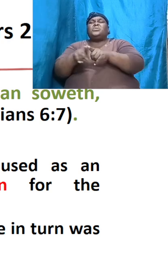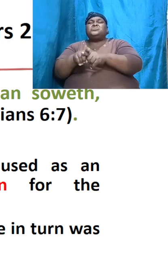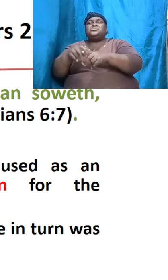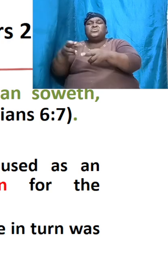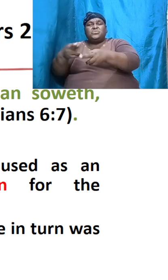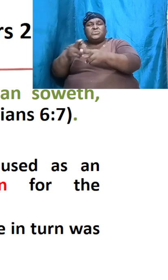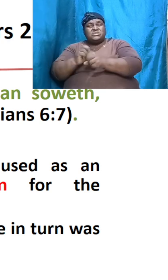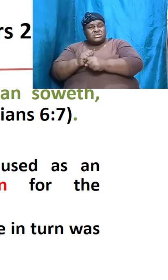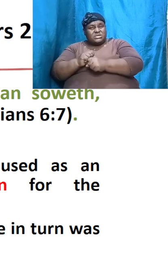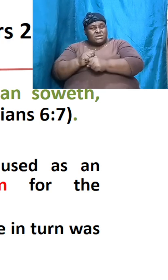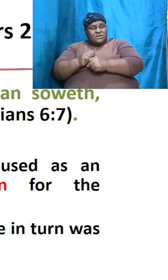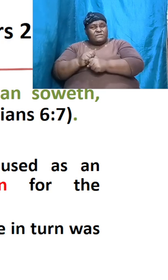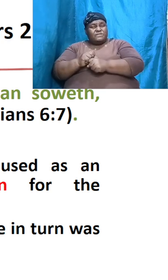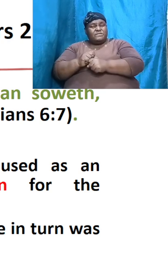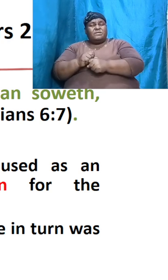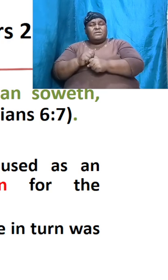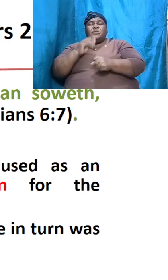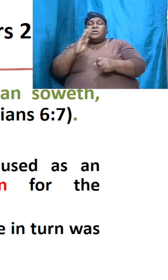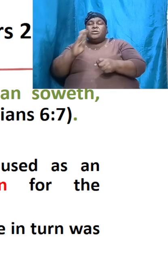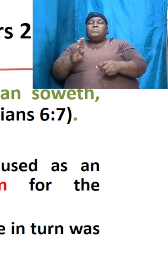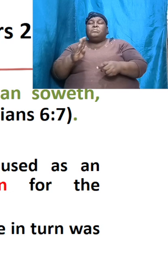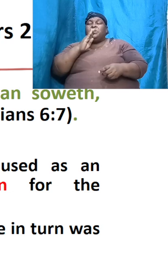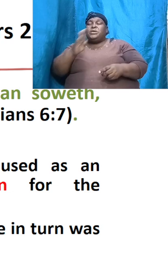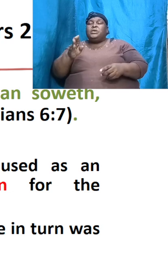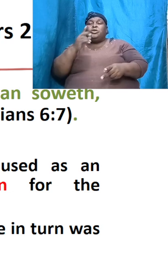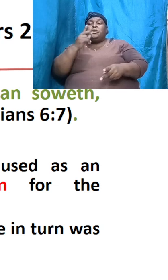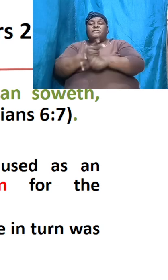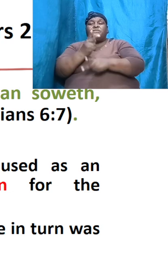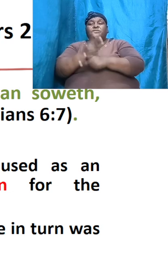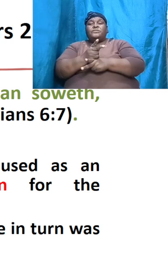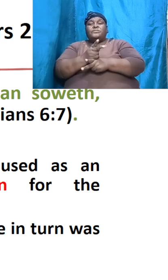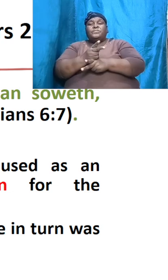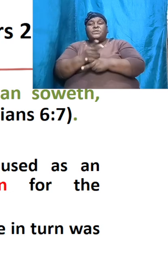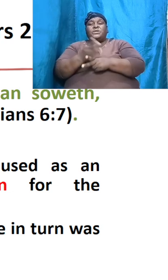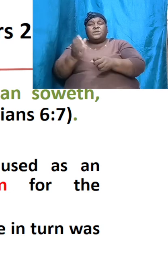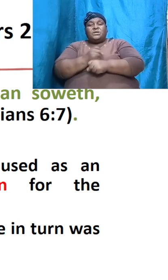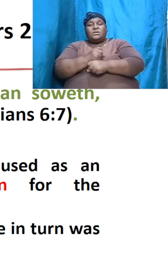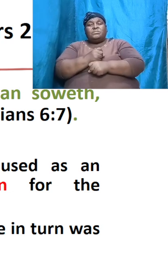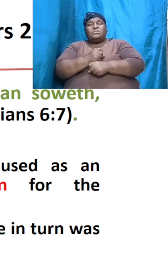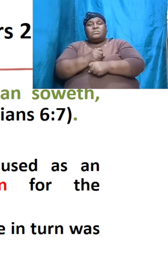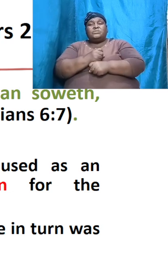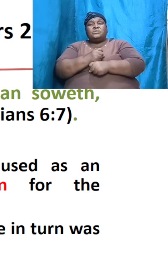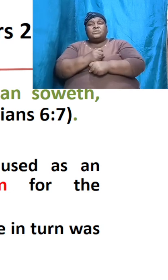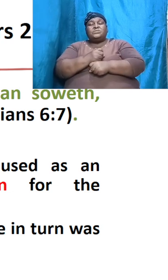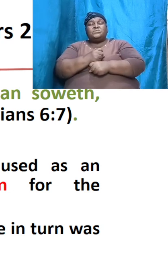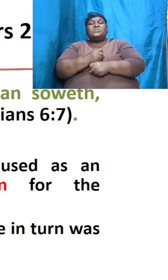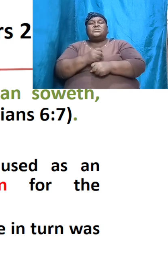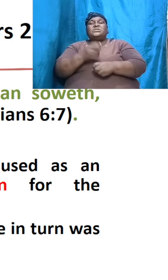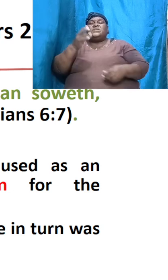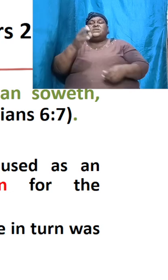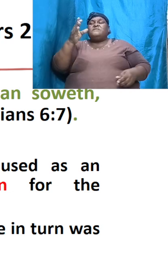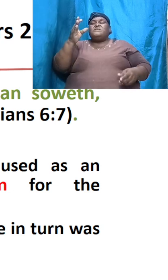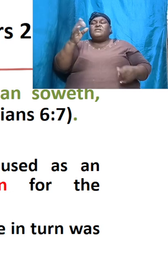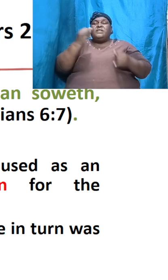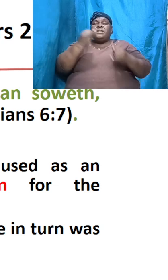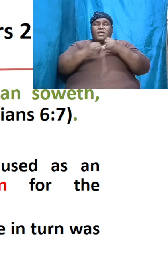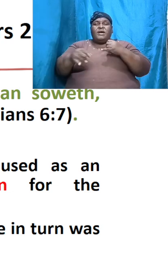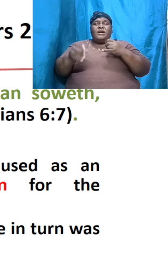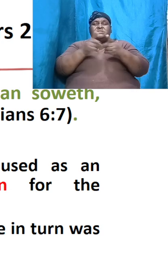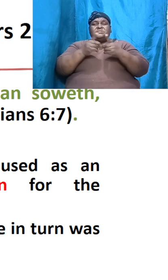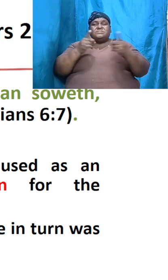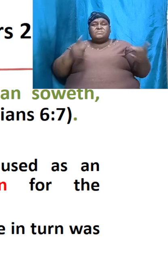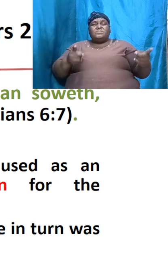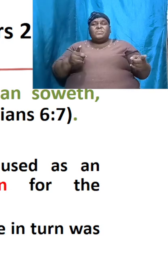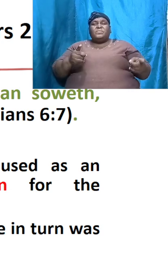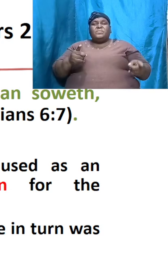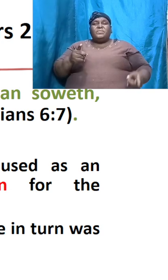extremely careful it takes me now to the final division I'm sorry it takes me down now